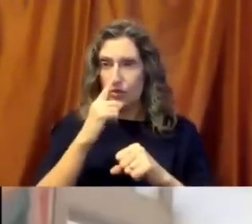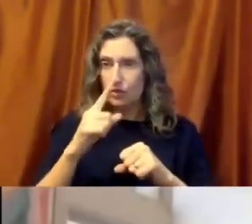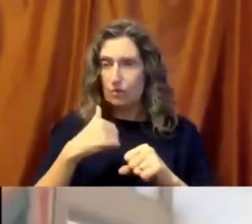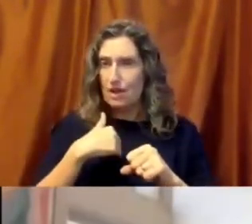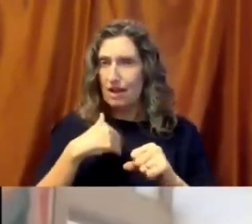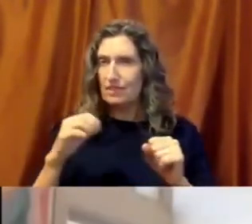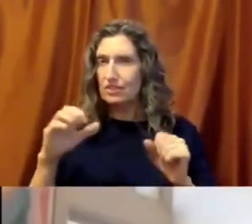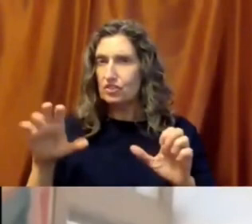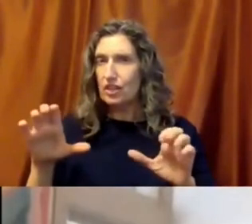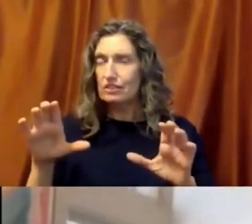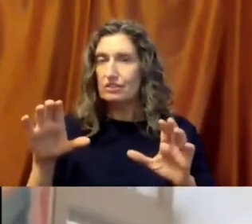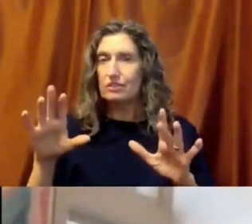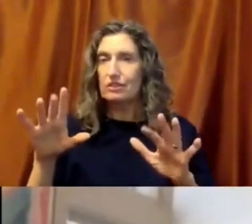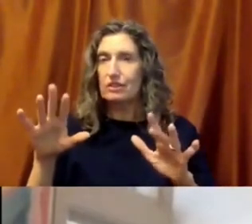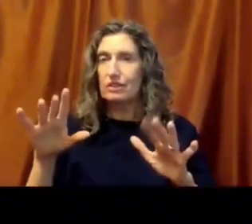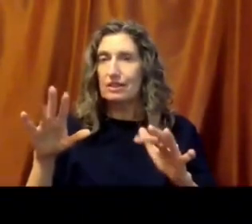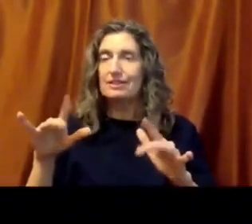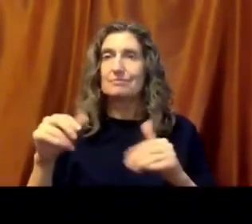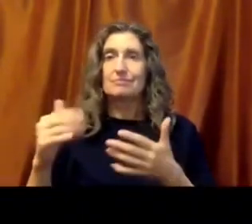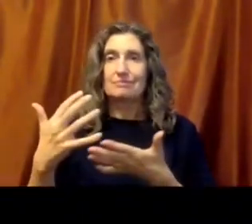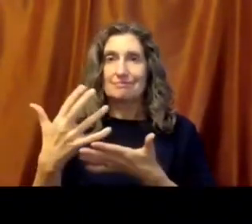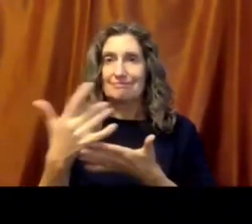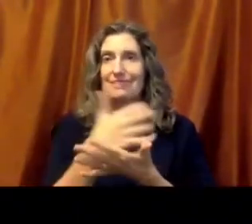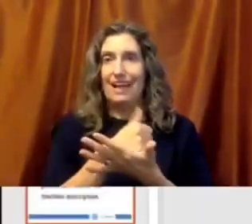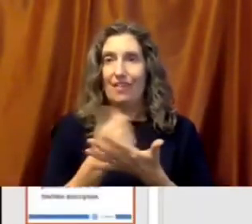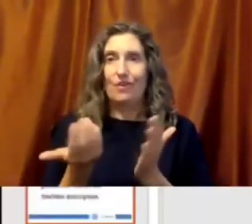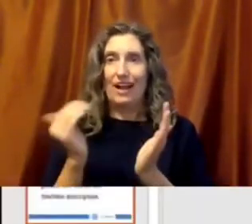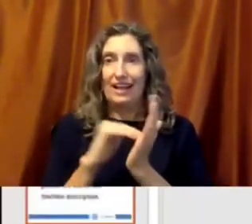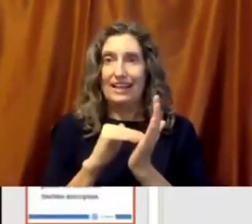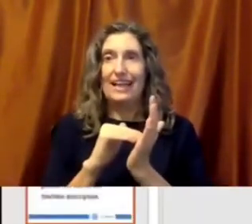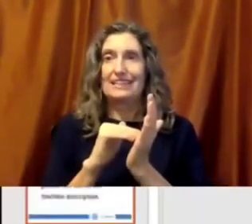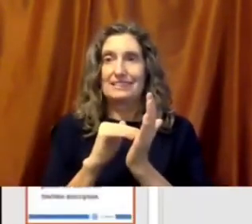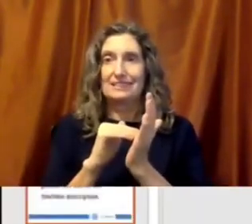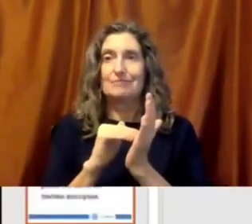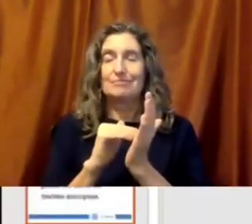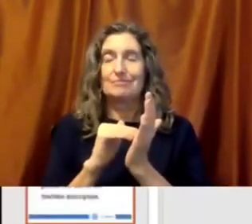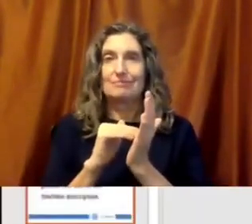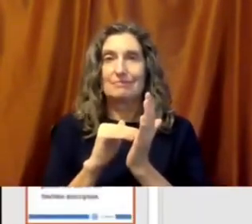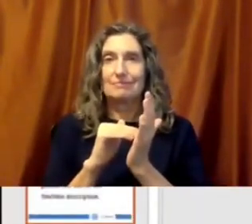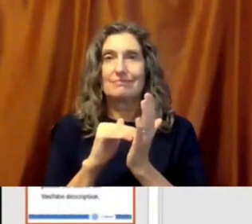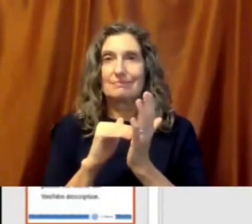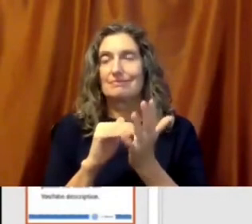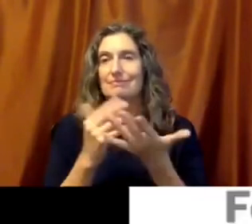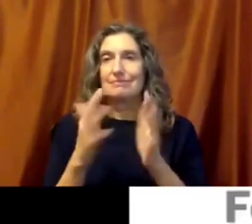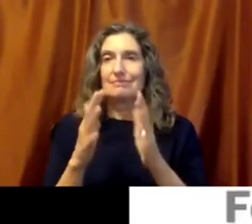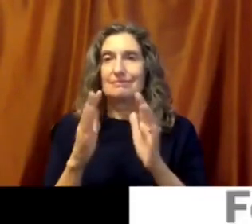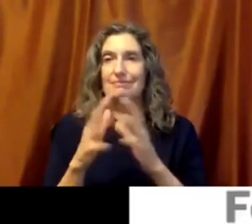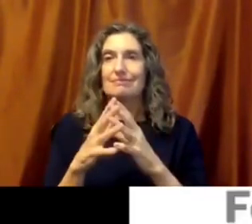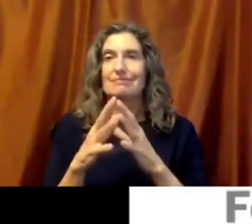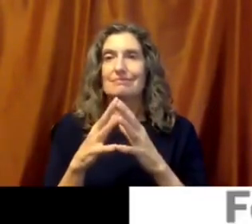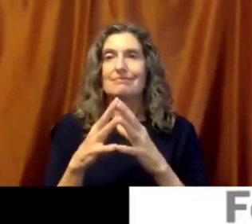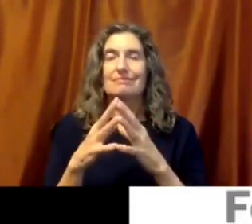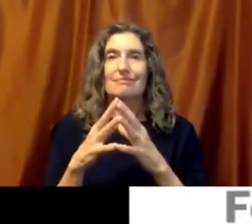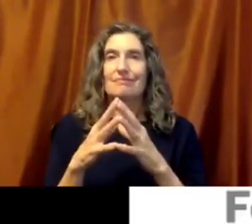to gather again. And, you know, we've had a kind of an amazing